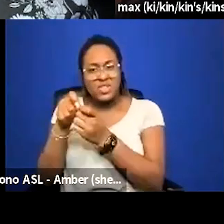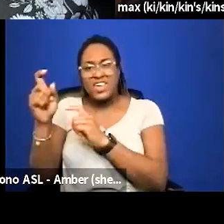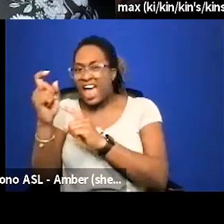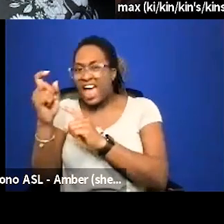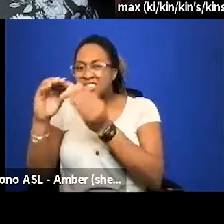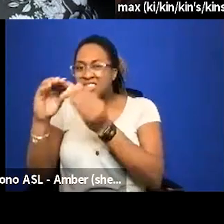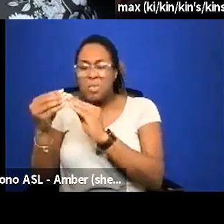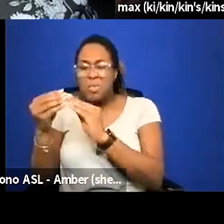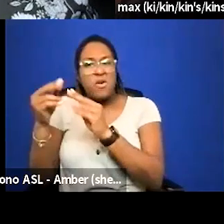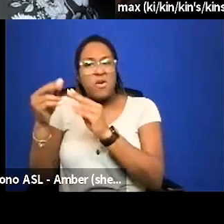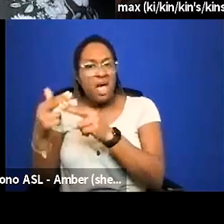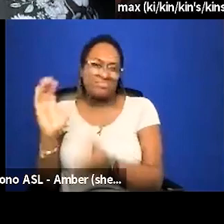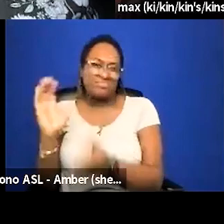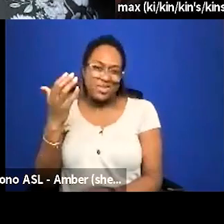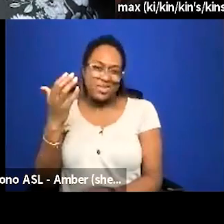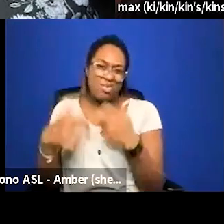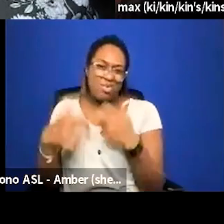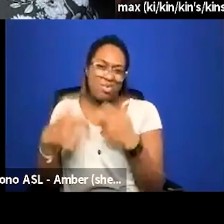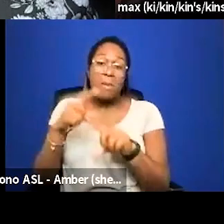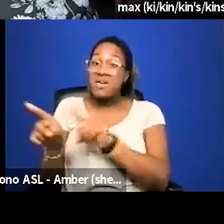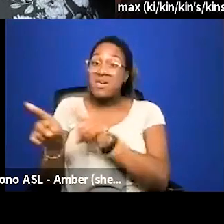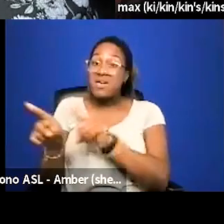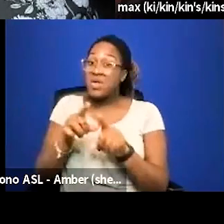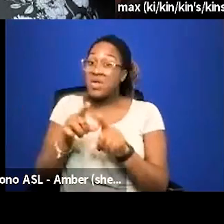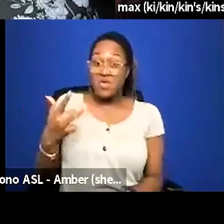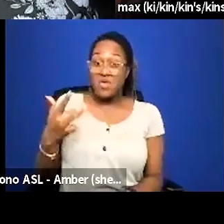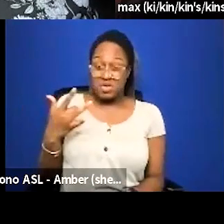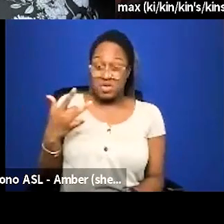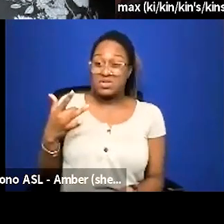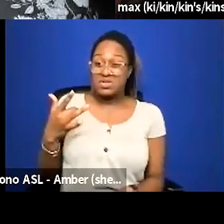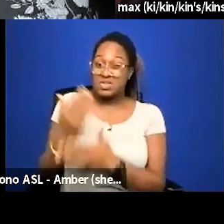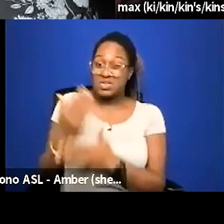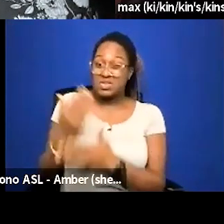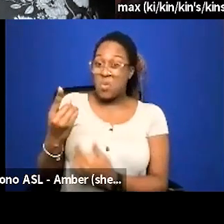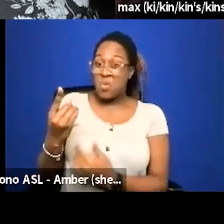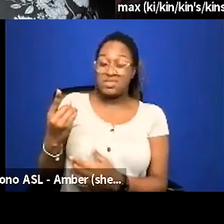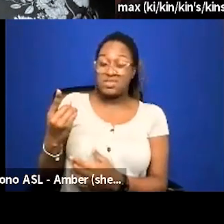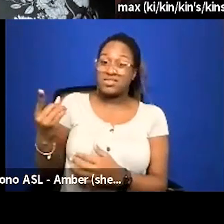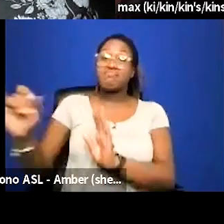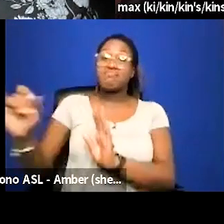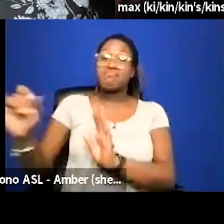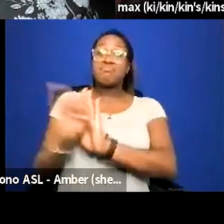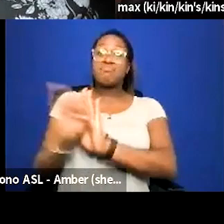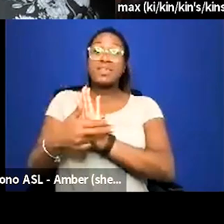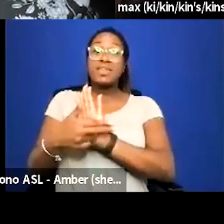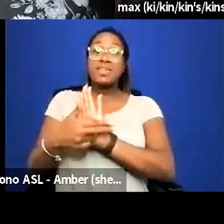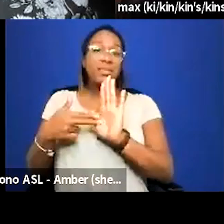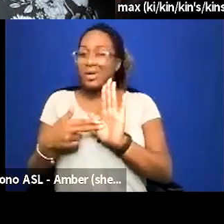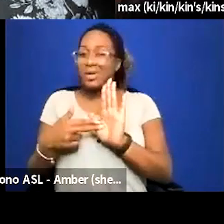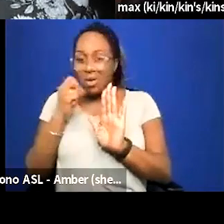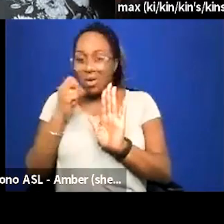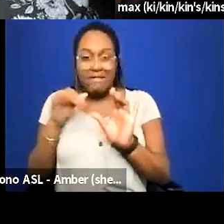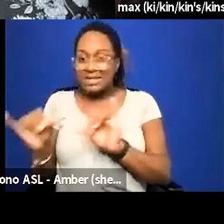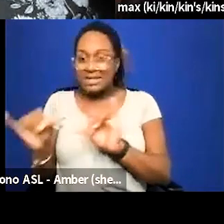problematic but it also feels inappropriate for someone to claim that label when they don't have the experiences that super fat people have